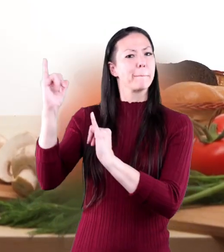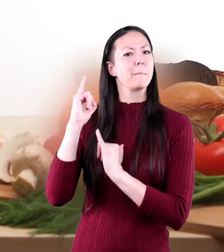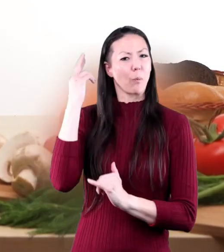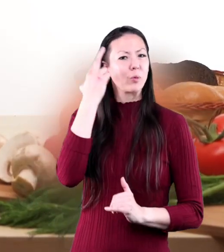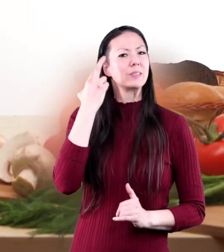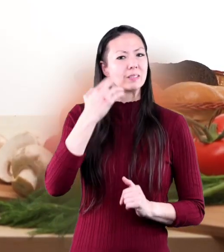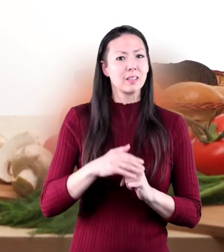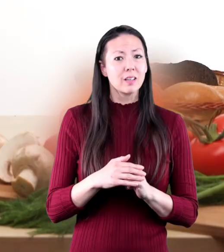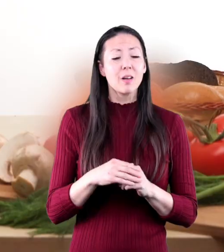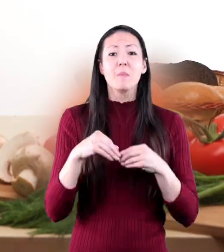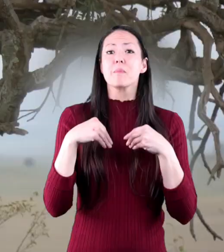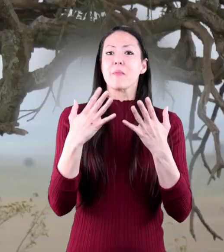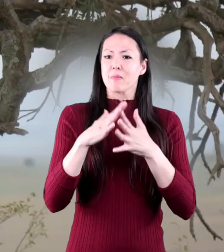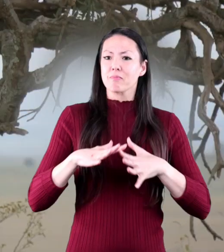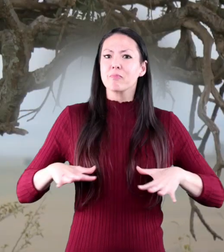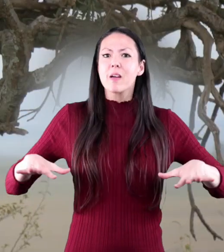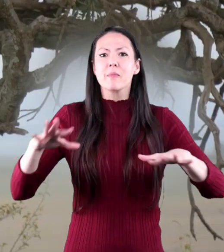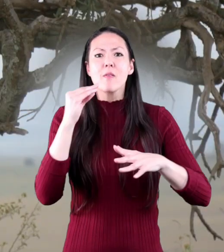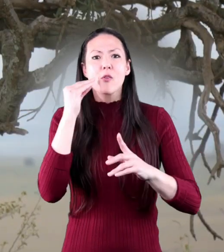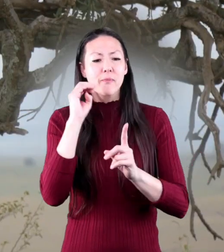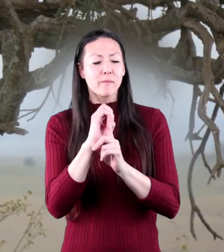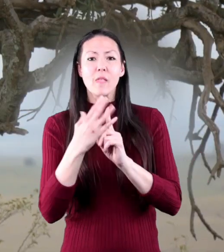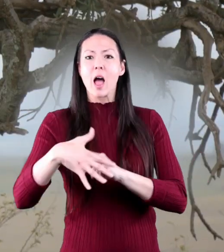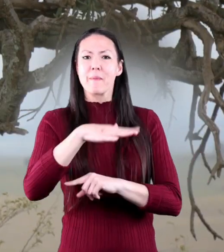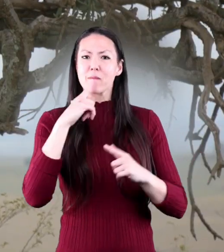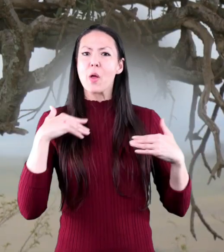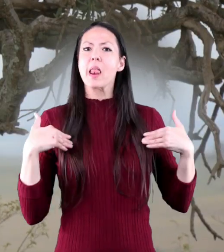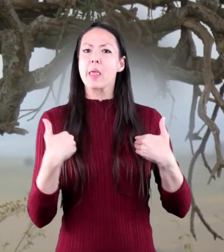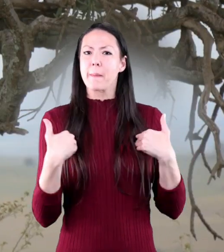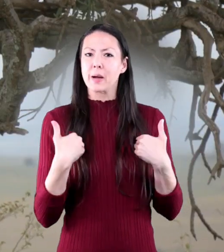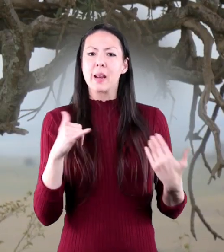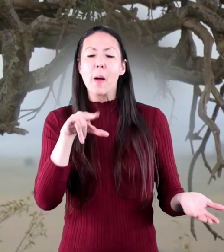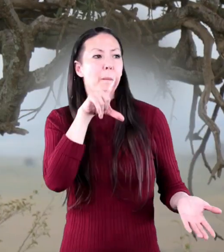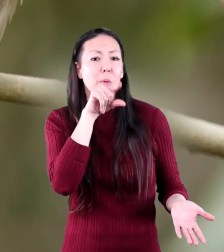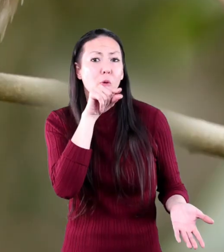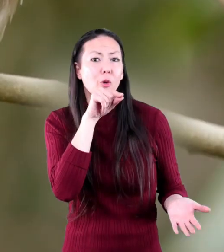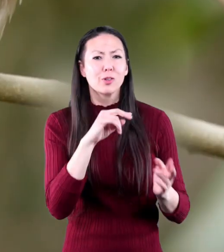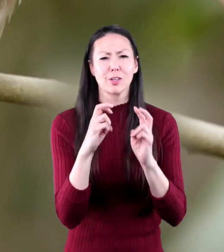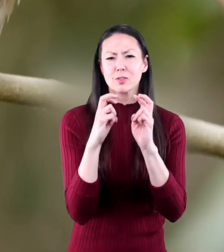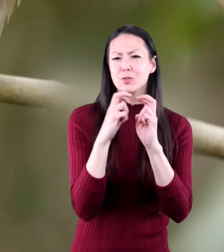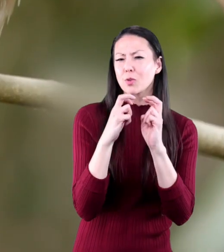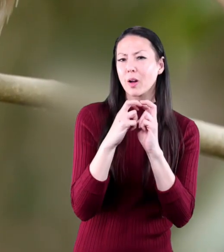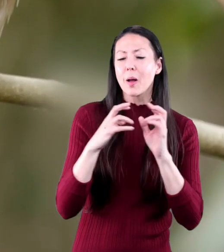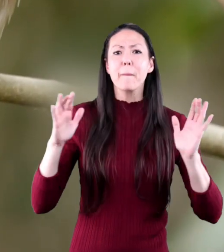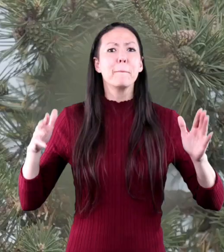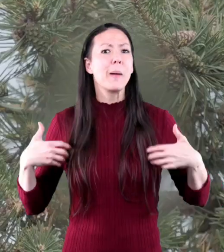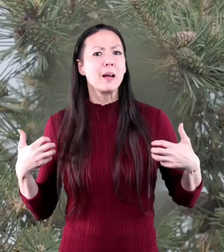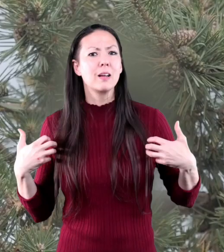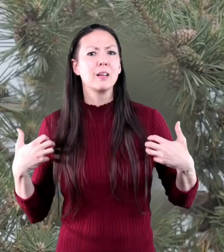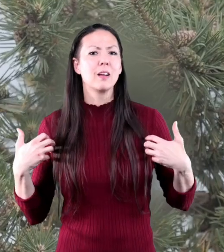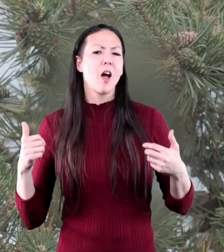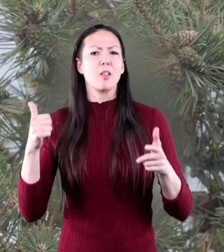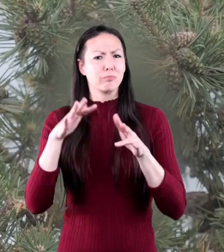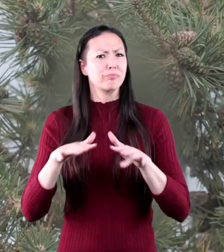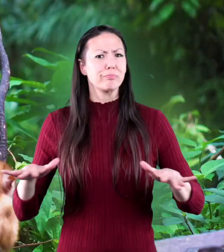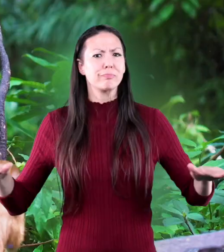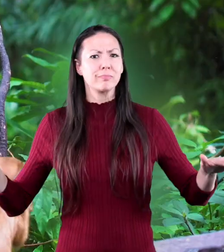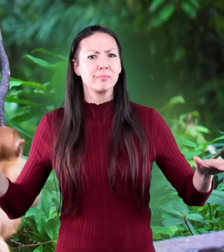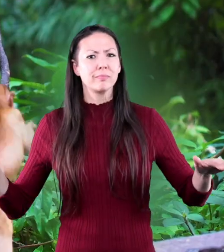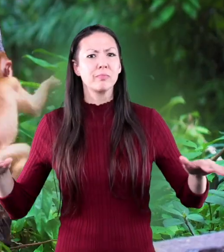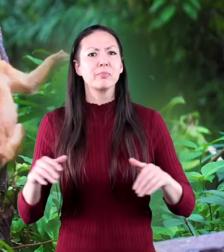many of the same reasons. They provide habitat and food for countless animals, like birds, squirrels,